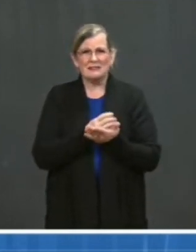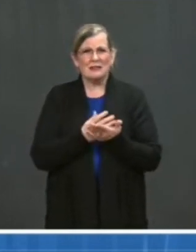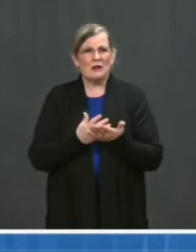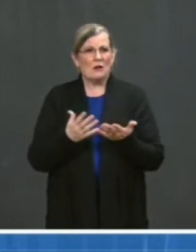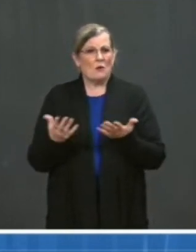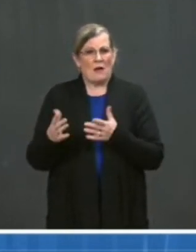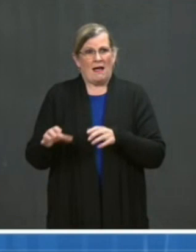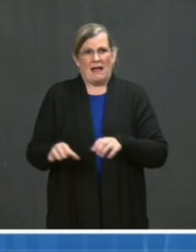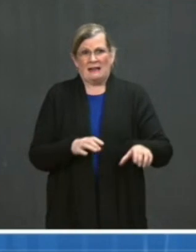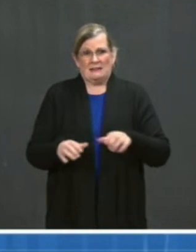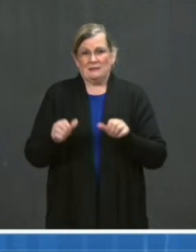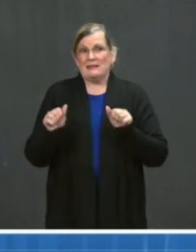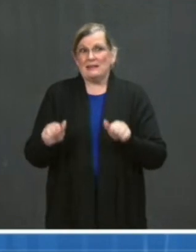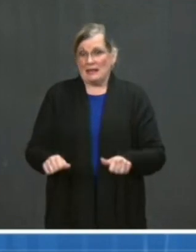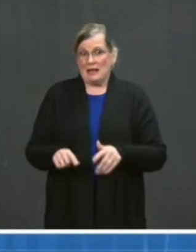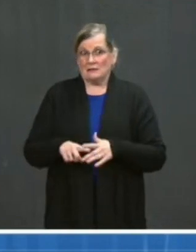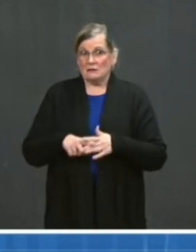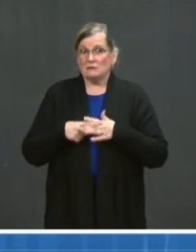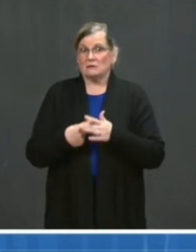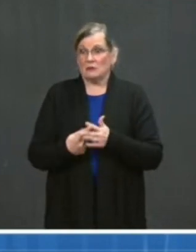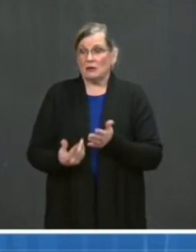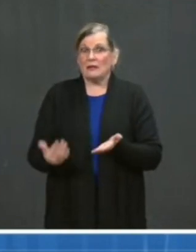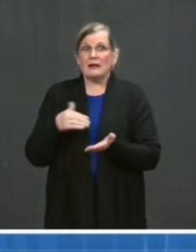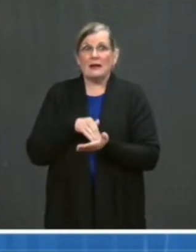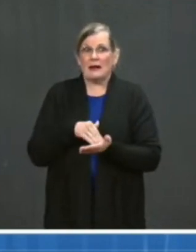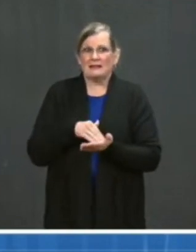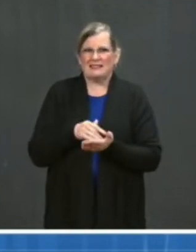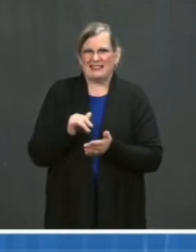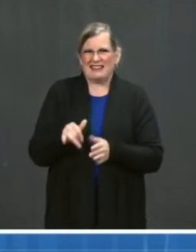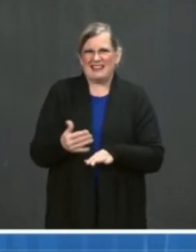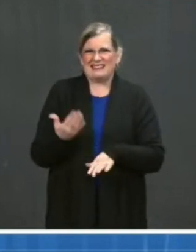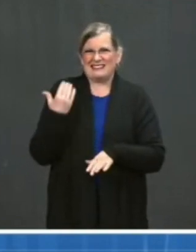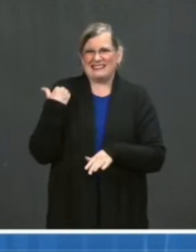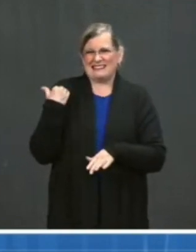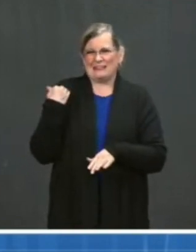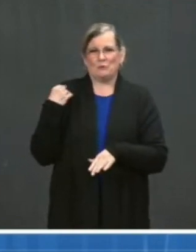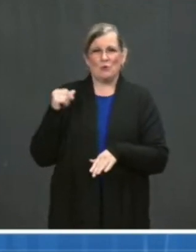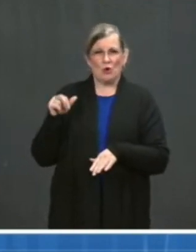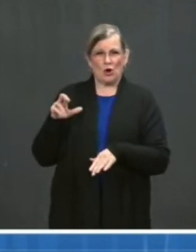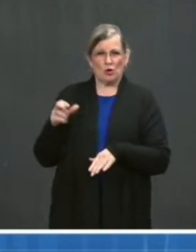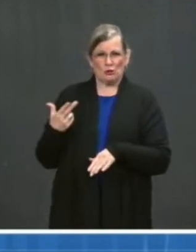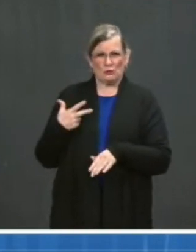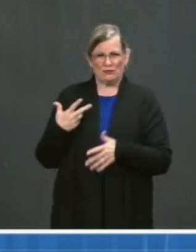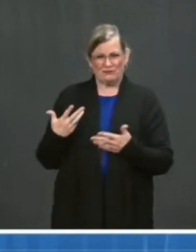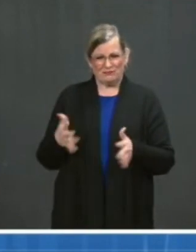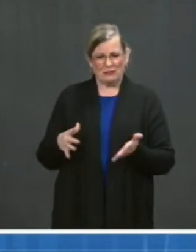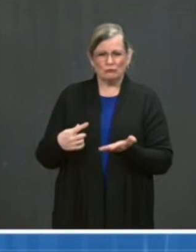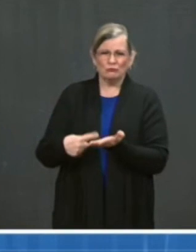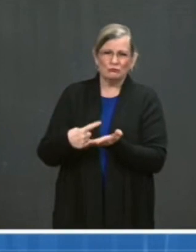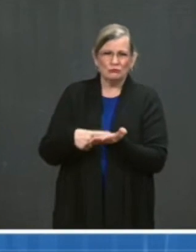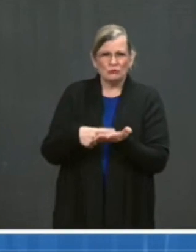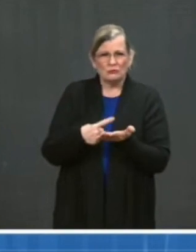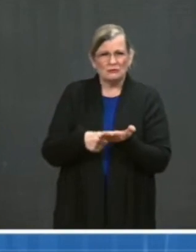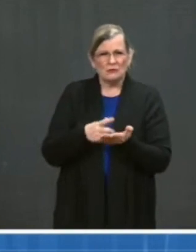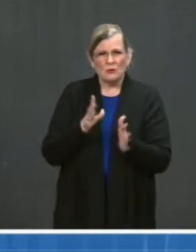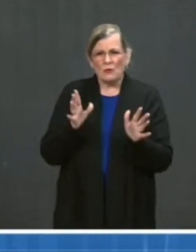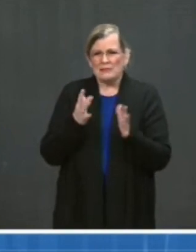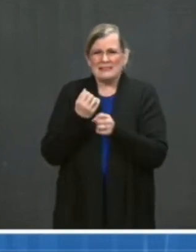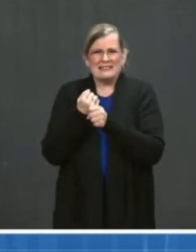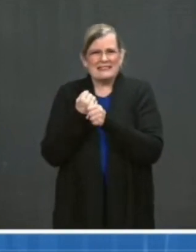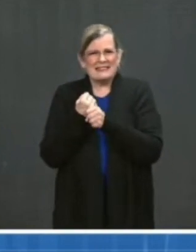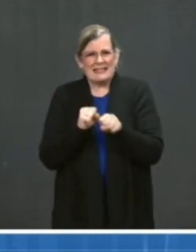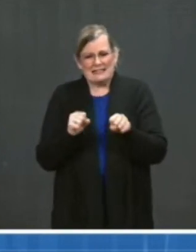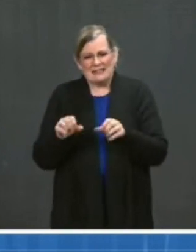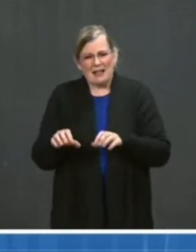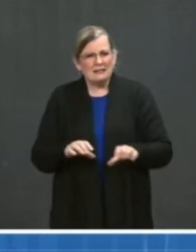In early March, CDC issued its initial guidance on what activities are safer for fully vaccinated people. And remember,